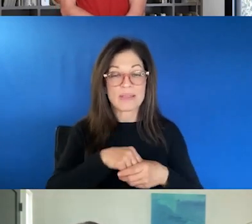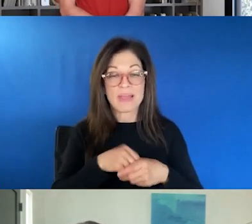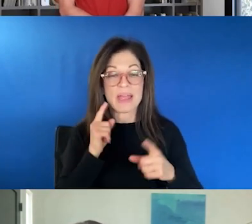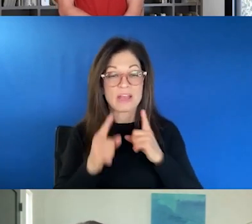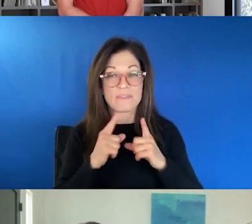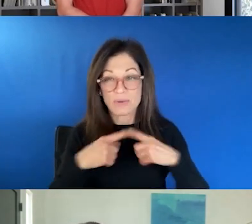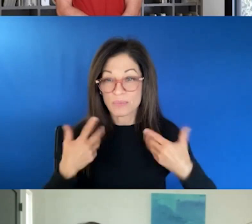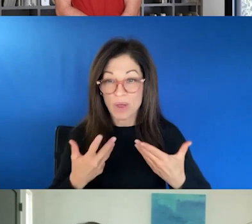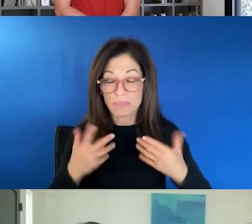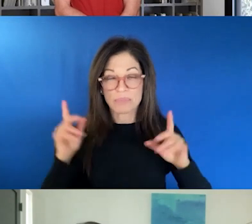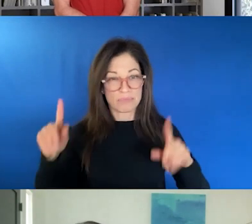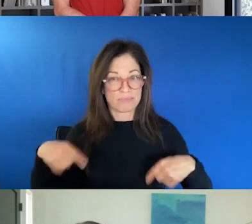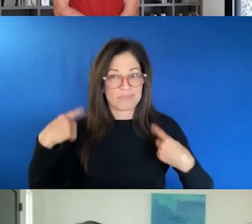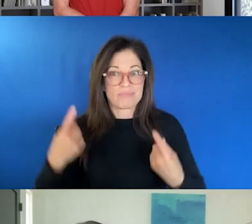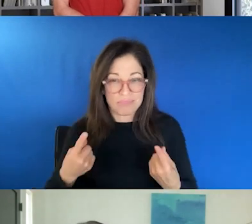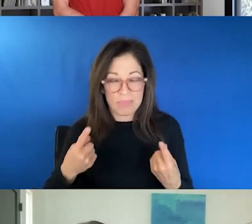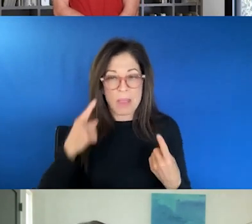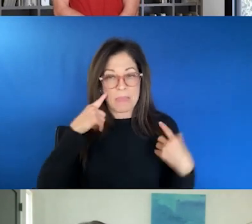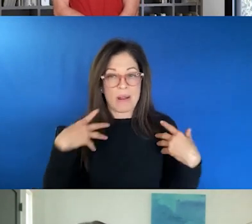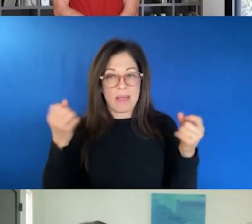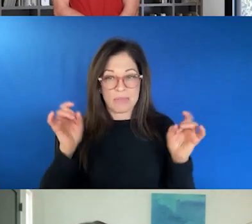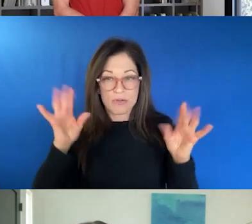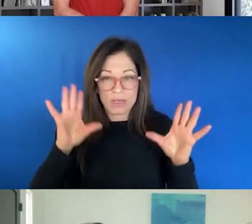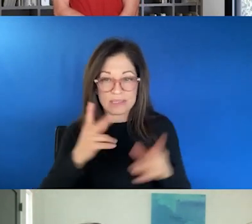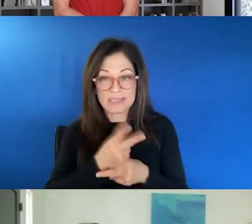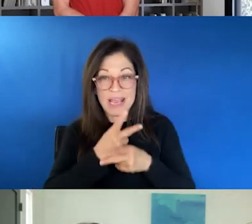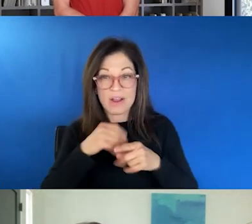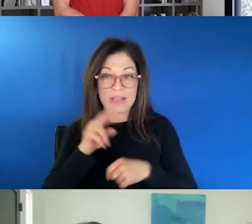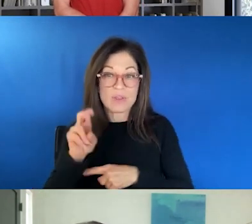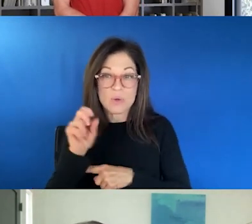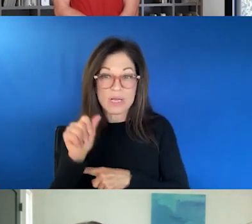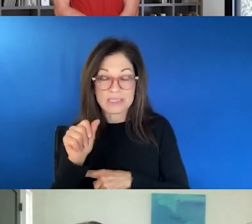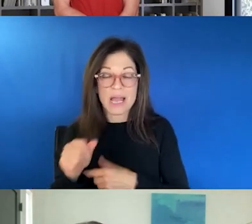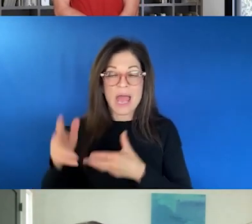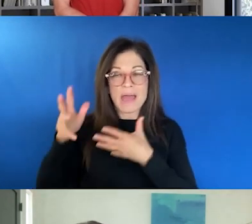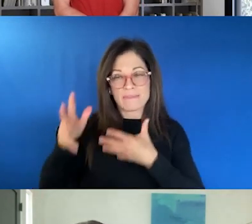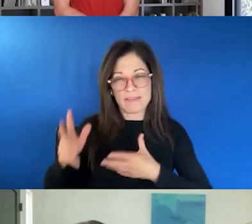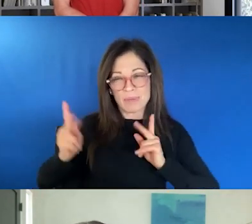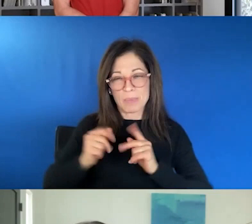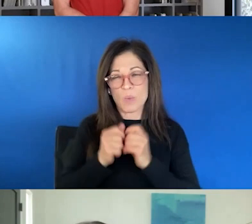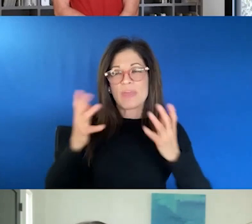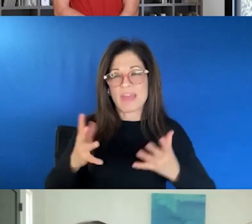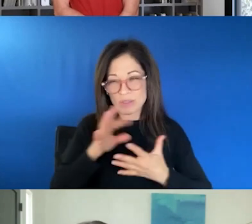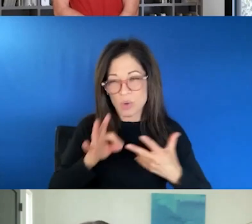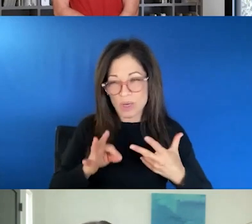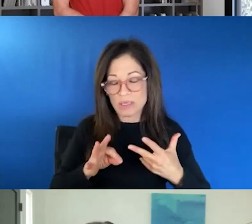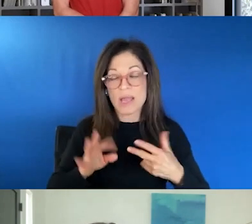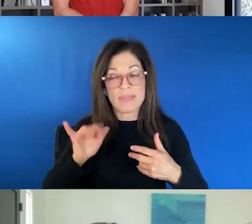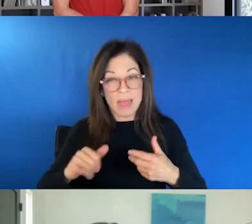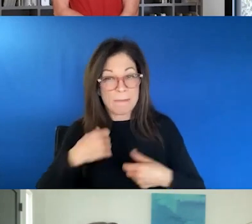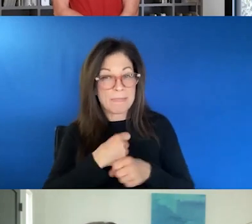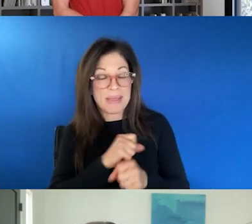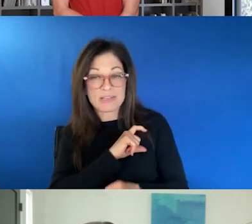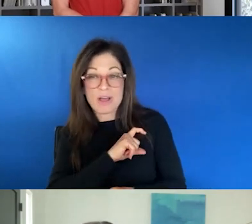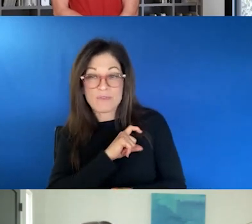historically, mental health crisis care in the US has left people and family members without choice, which makes law enforcement and the